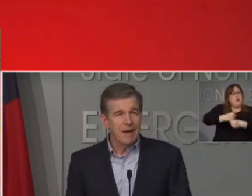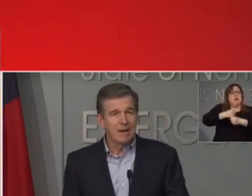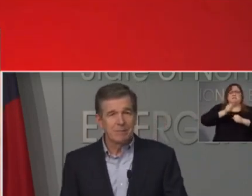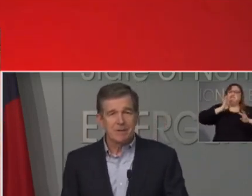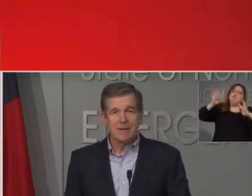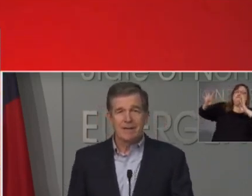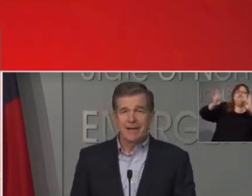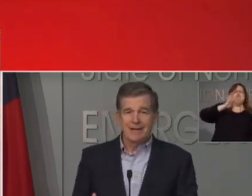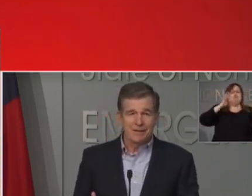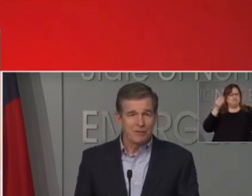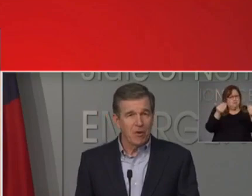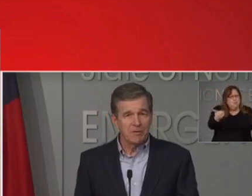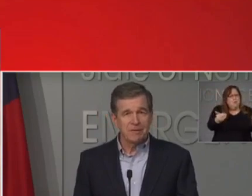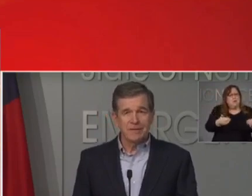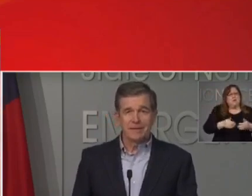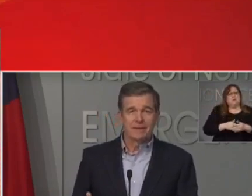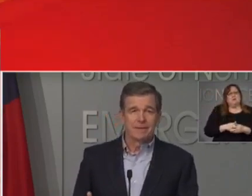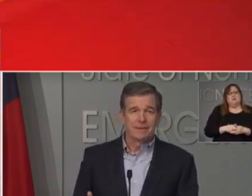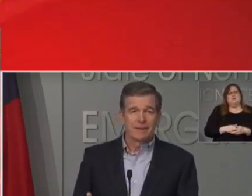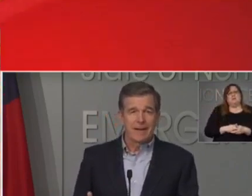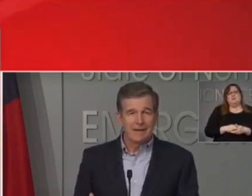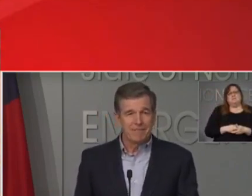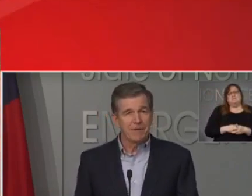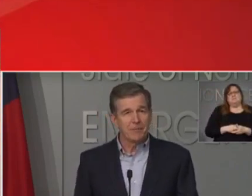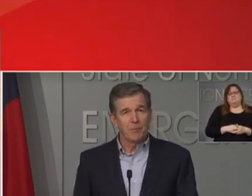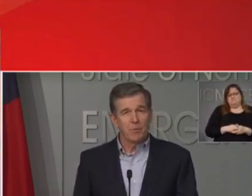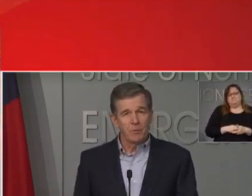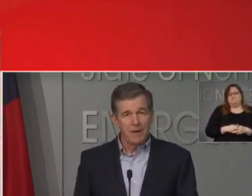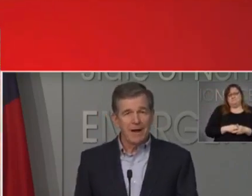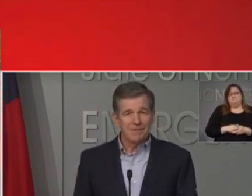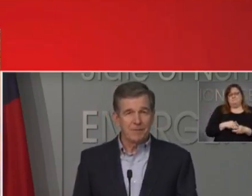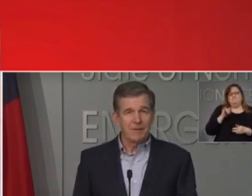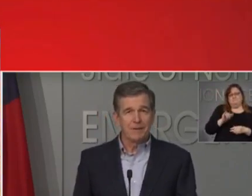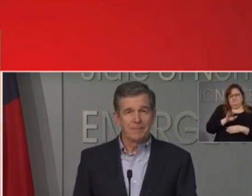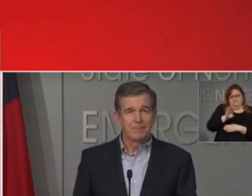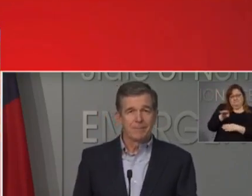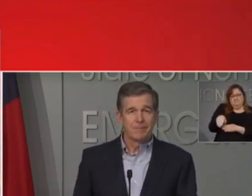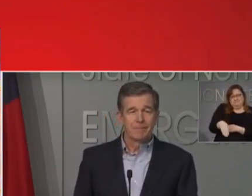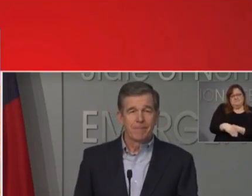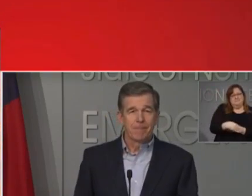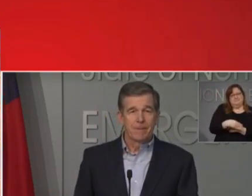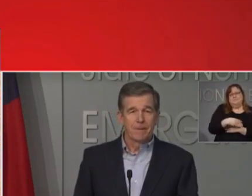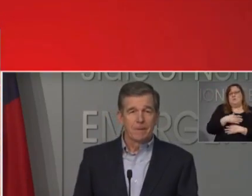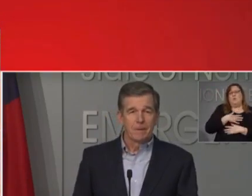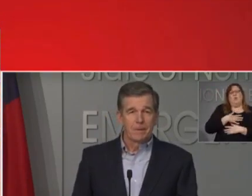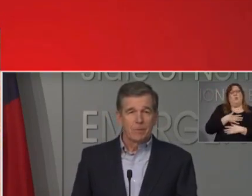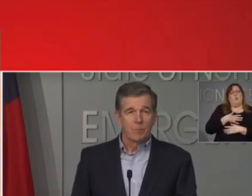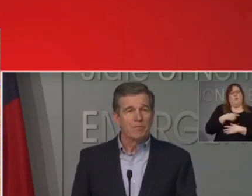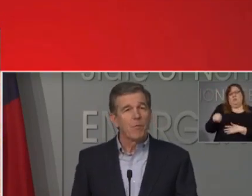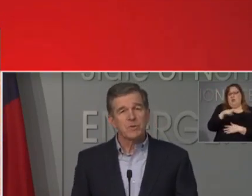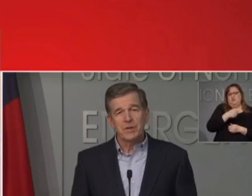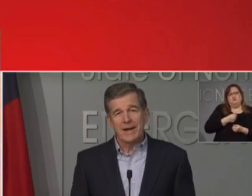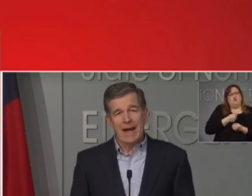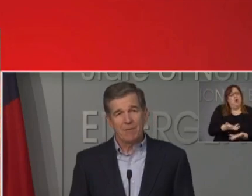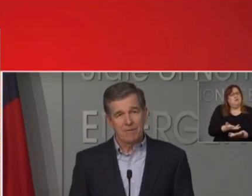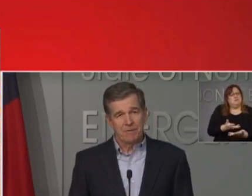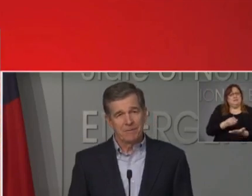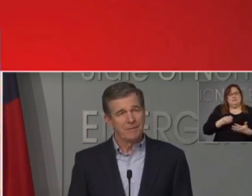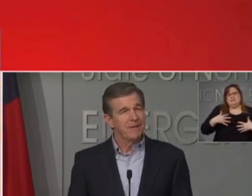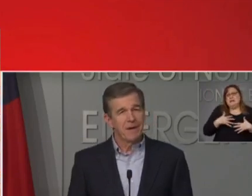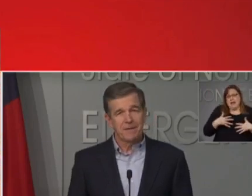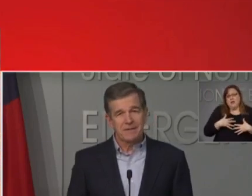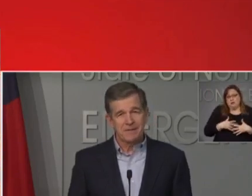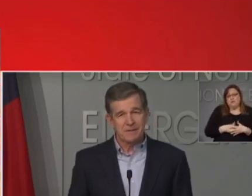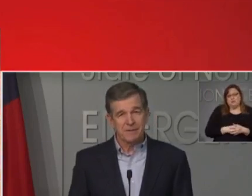sometimes an exhausting and fearful night for them. We're fortunate, however,